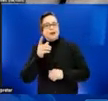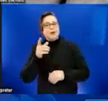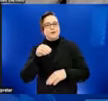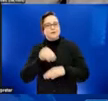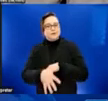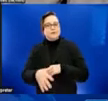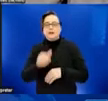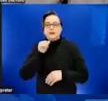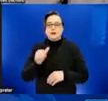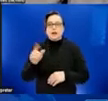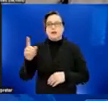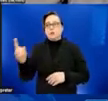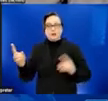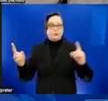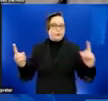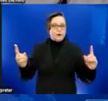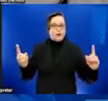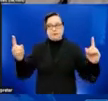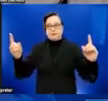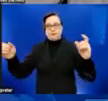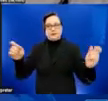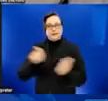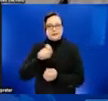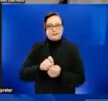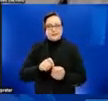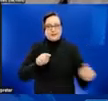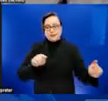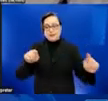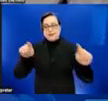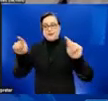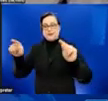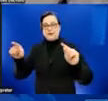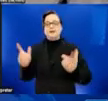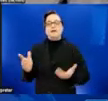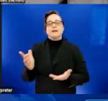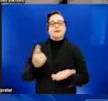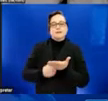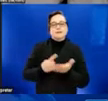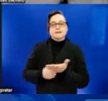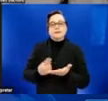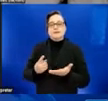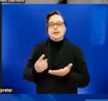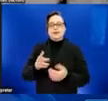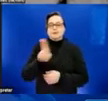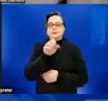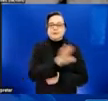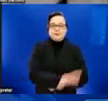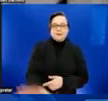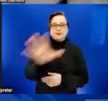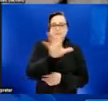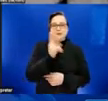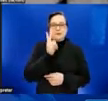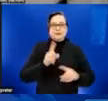always going to be nuances that are particular to certain locations and geographic. Even within the United States, there's going to be